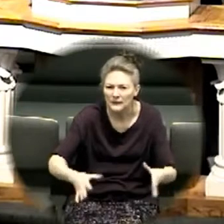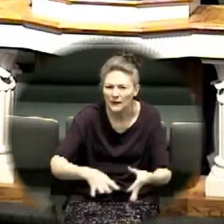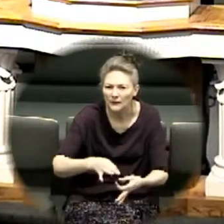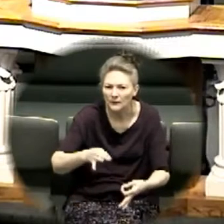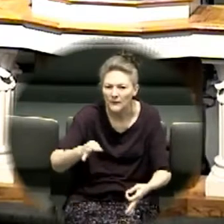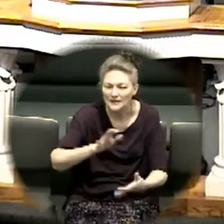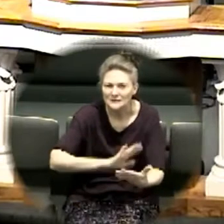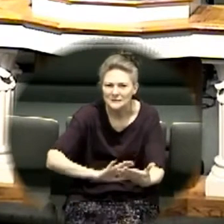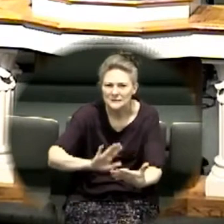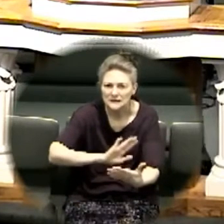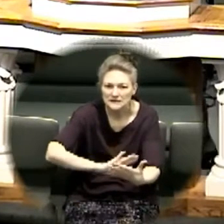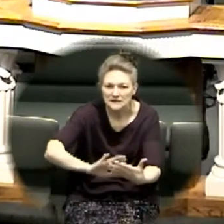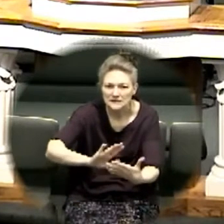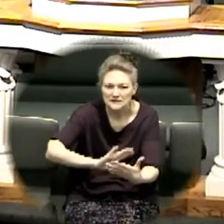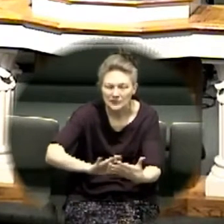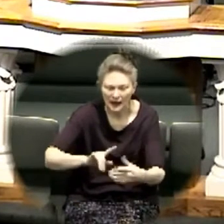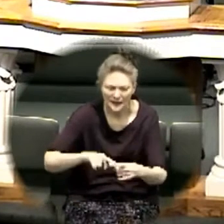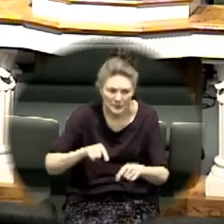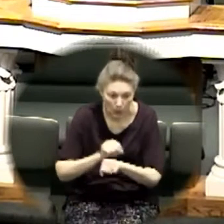work harder now